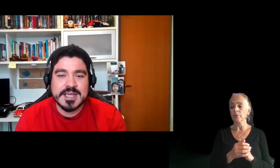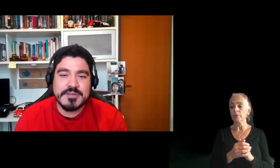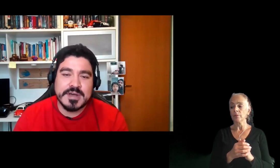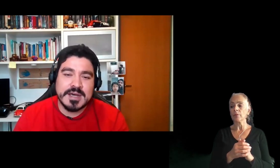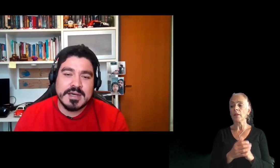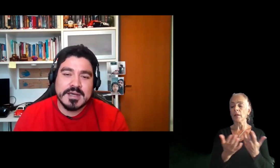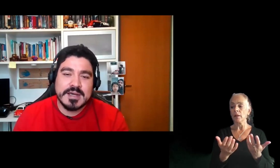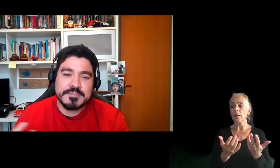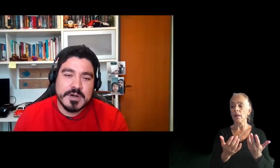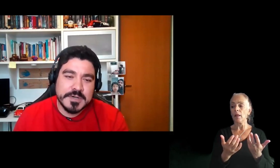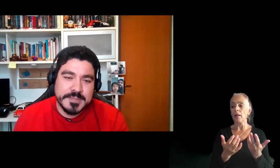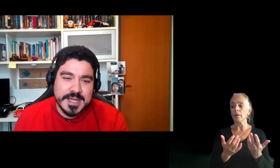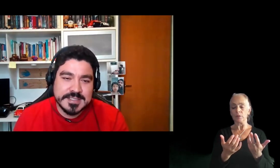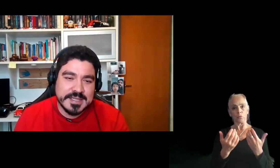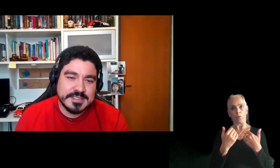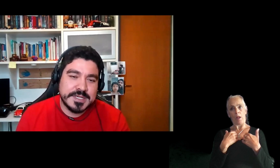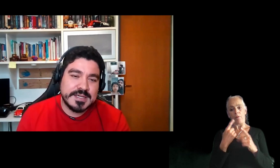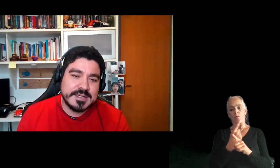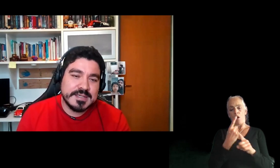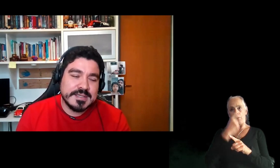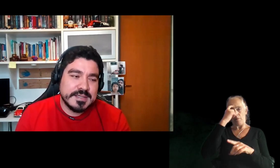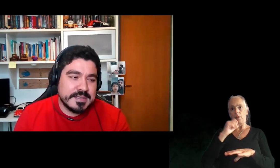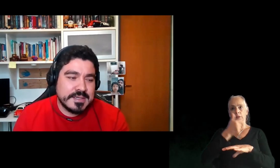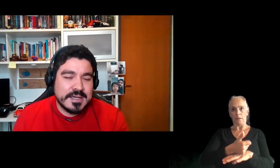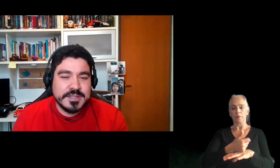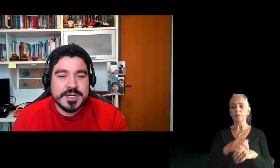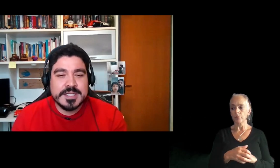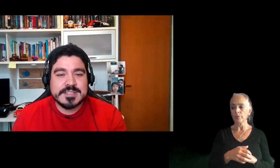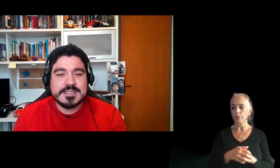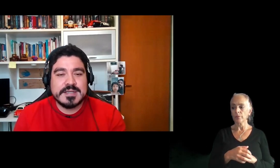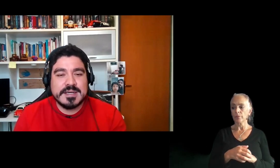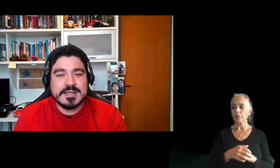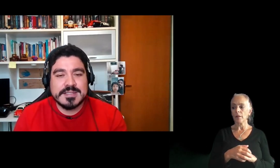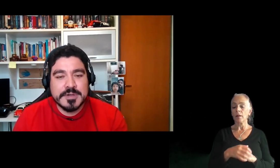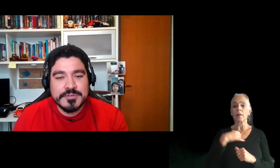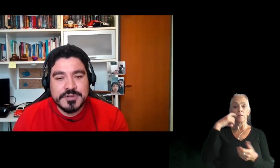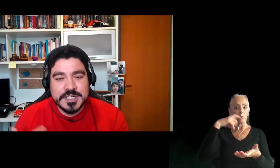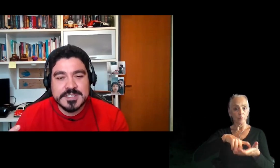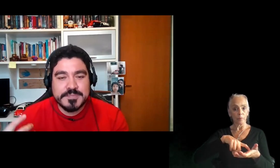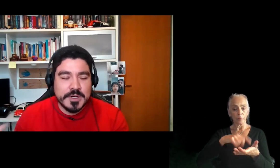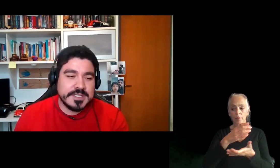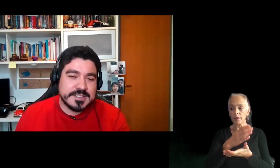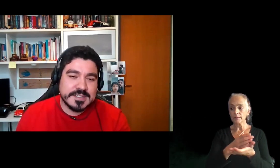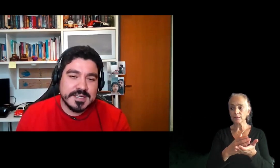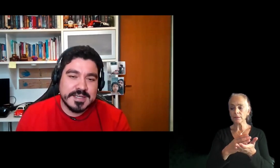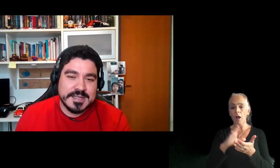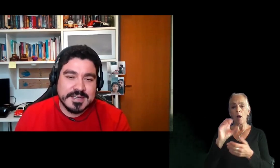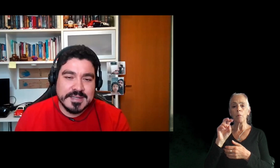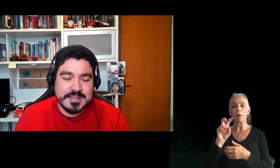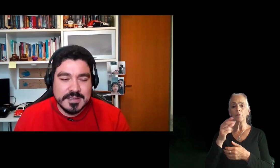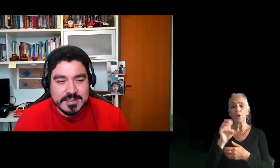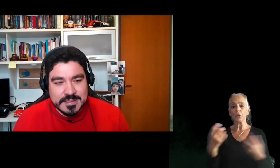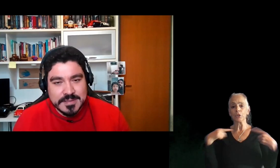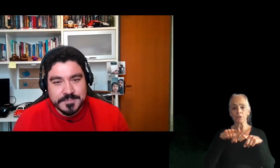I guess is have, uh, a proper mindset, but, uh, I noticed, uh, some convergence points, uh,